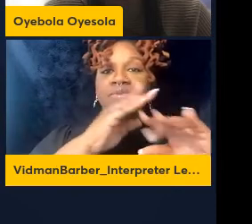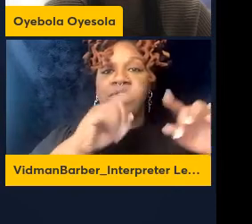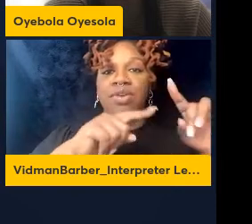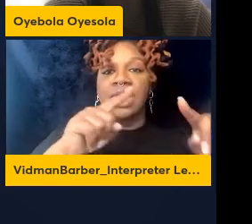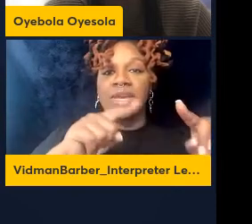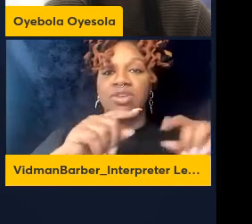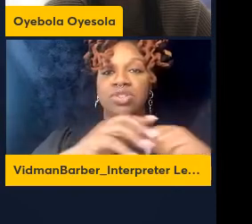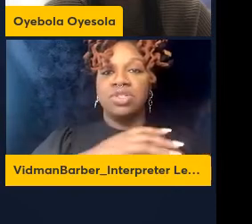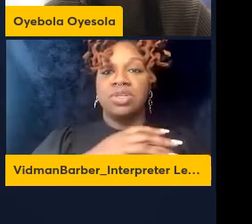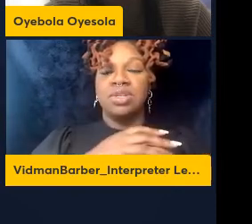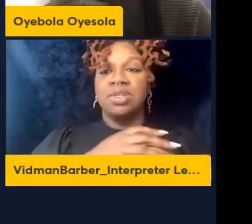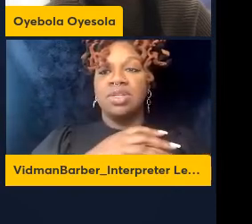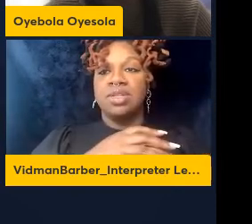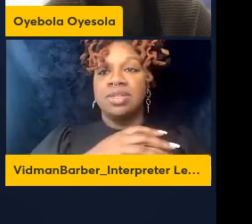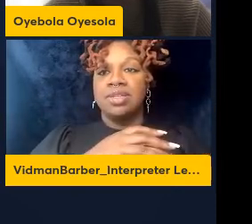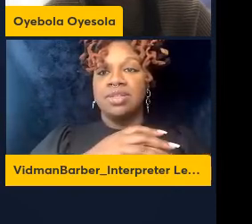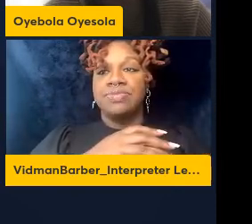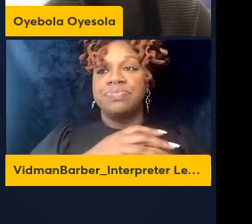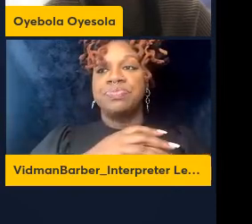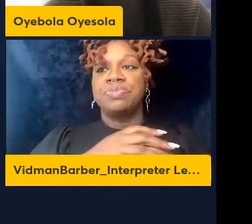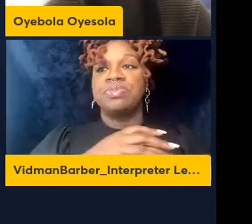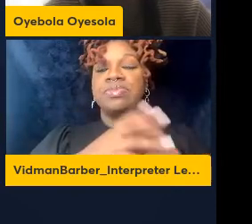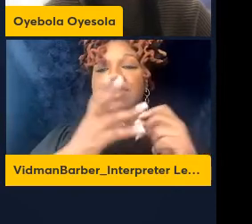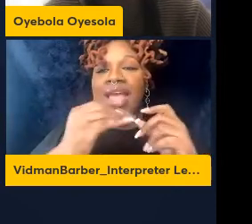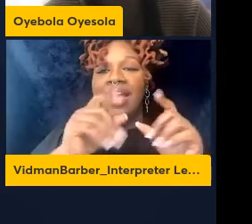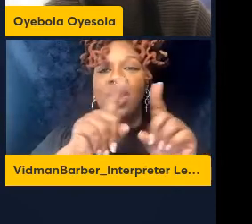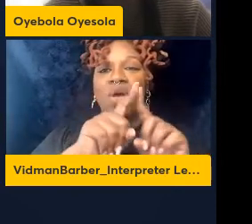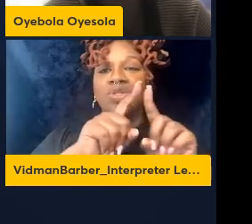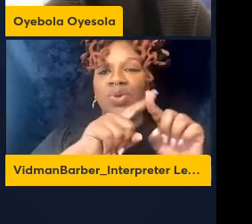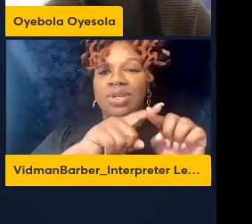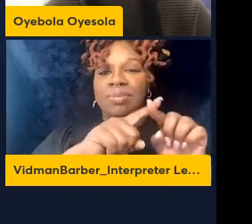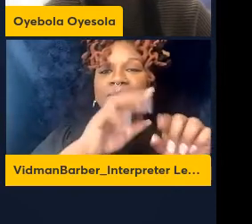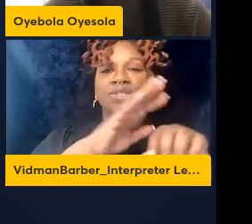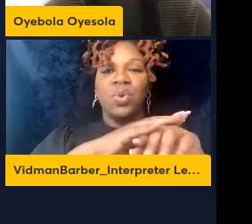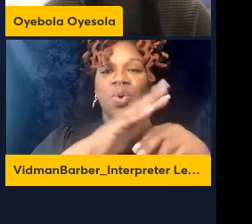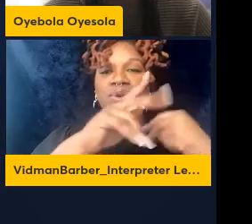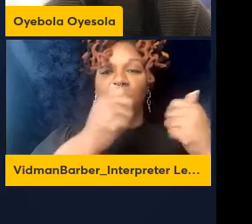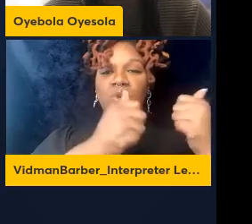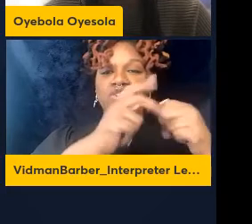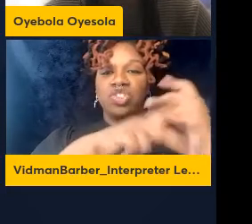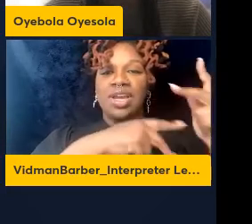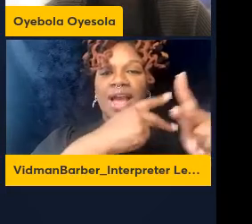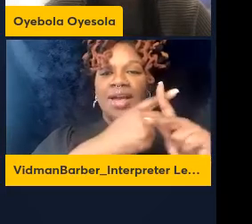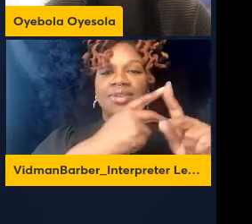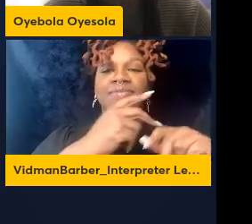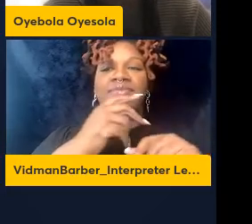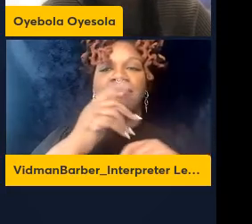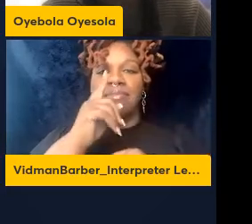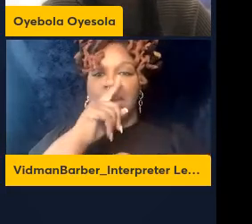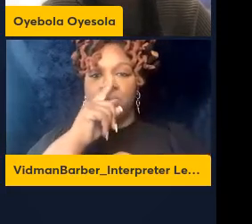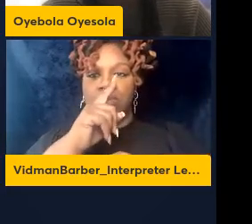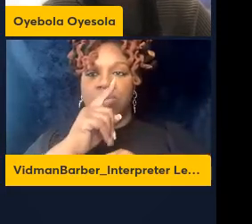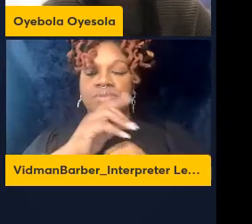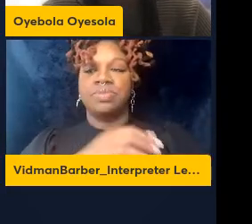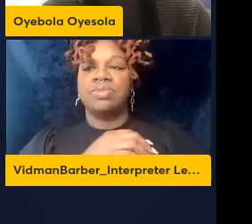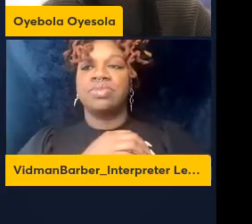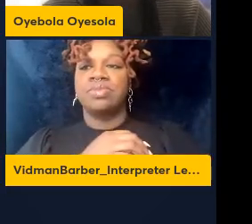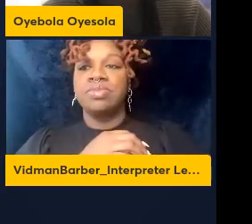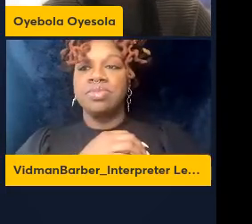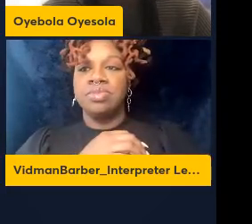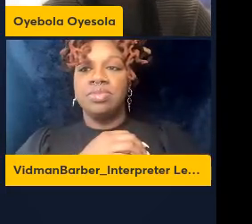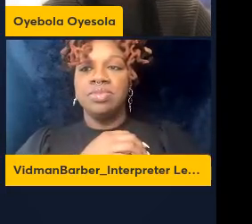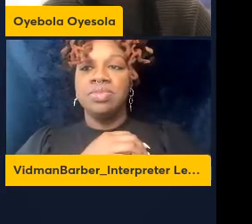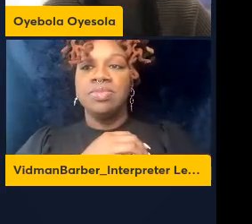host genetic factor the different strain of mice also have an immune variation and that can be